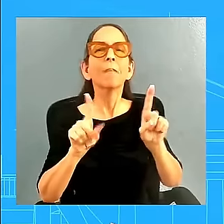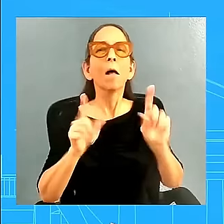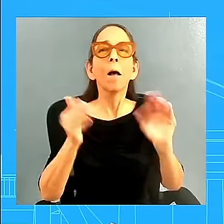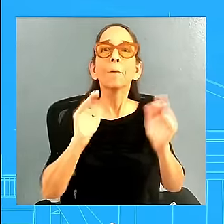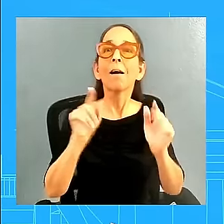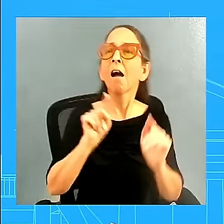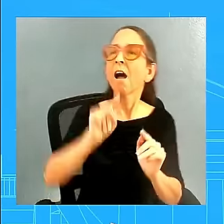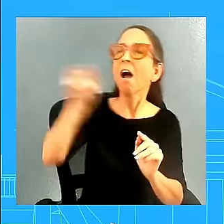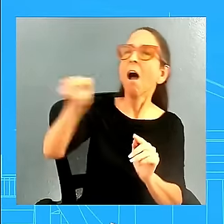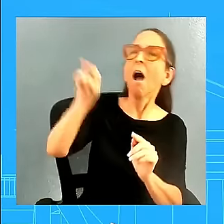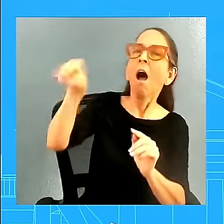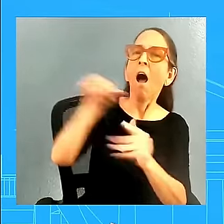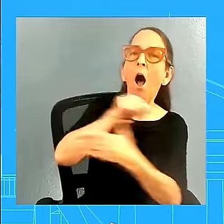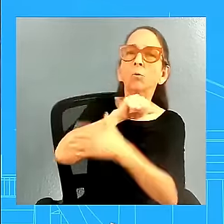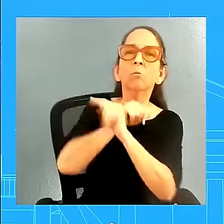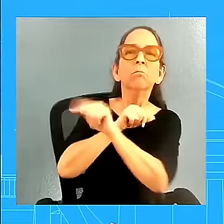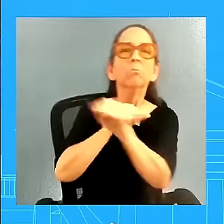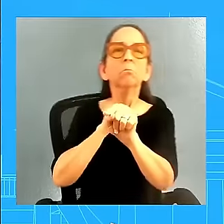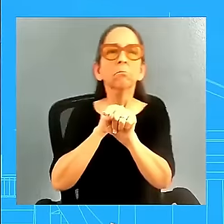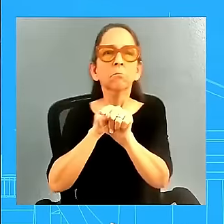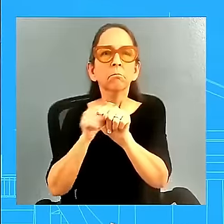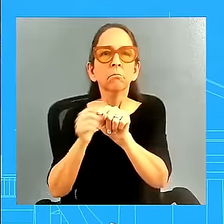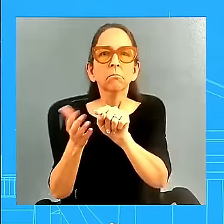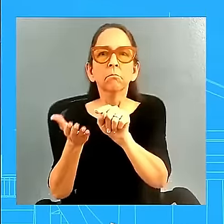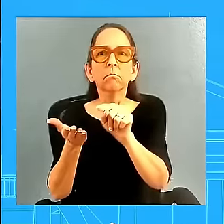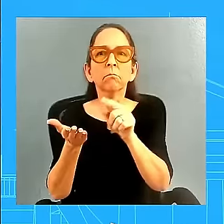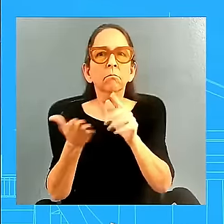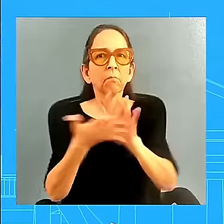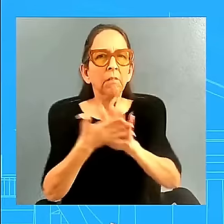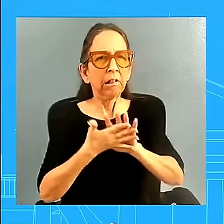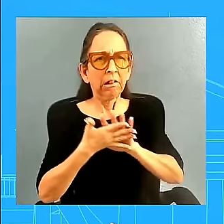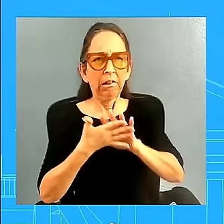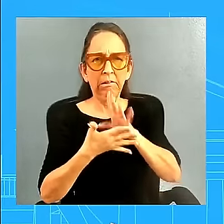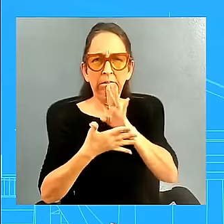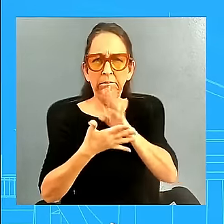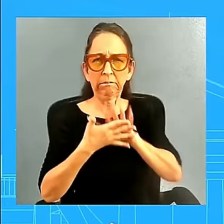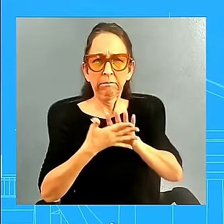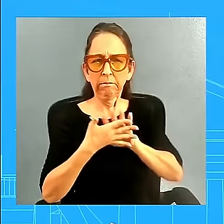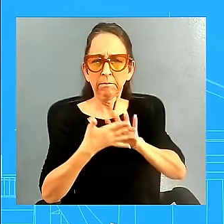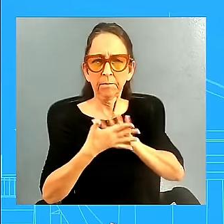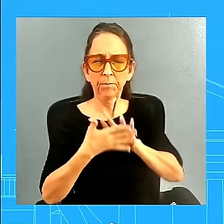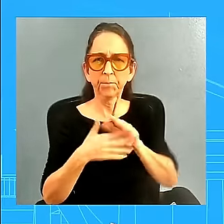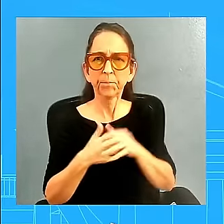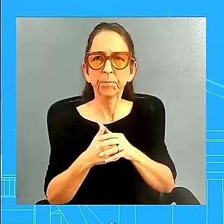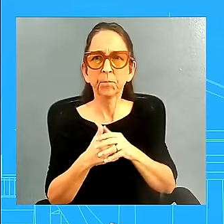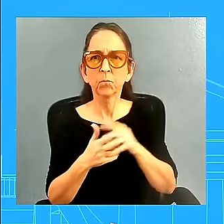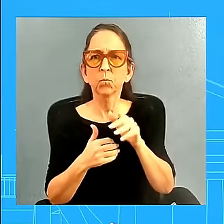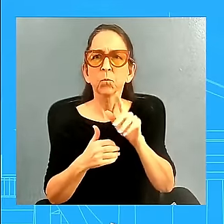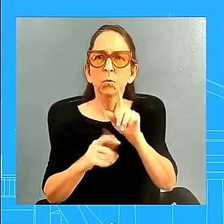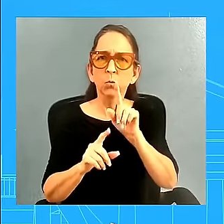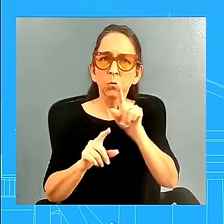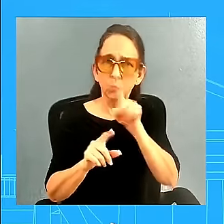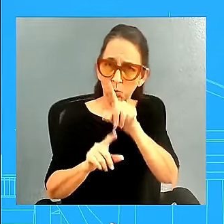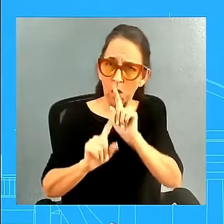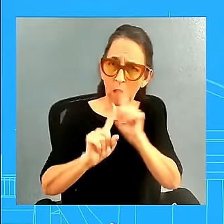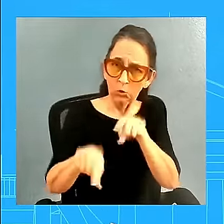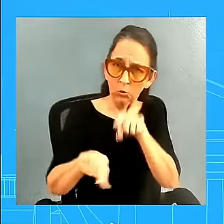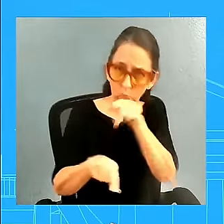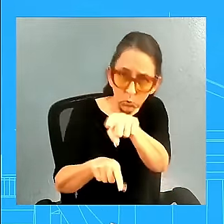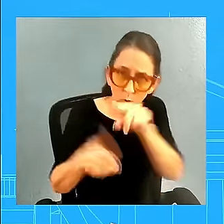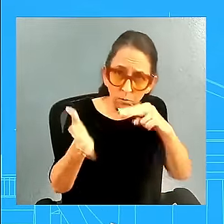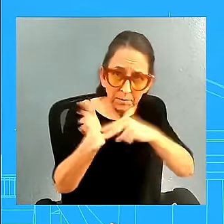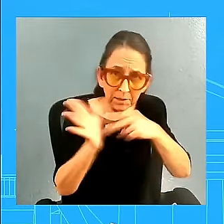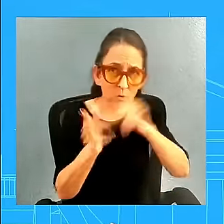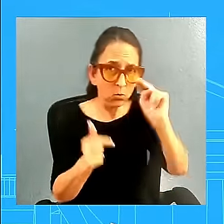About the North Korean troops? About the Korean troops. I just shared with you that today's opening statement was a downgrade of U.S.